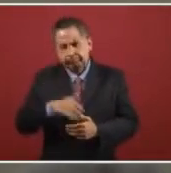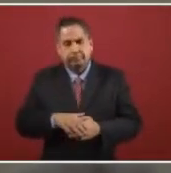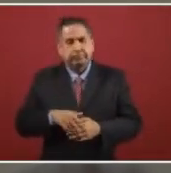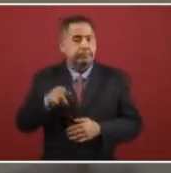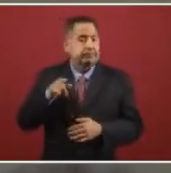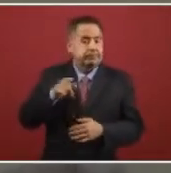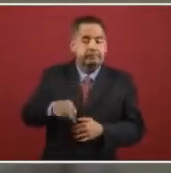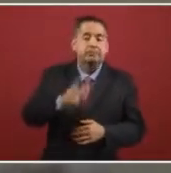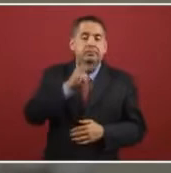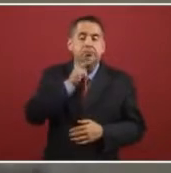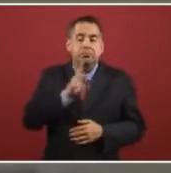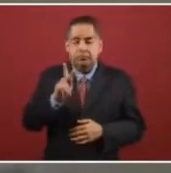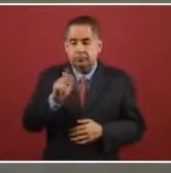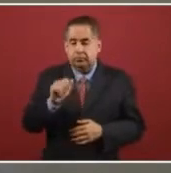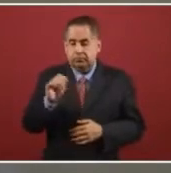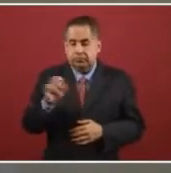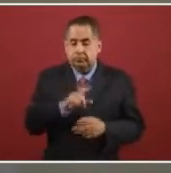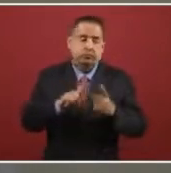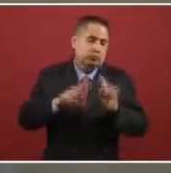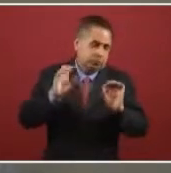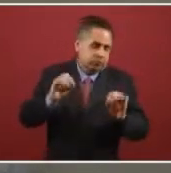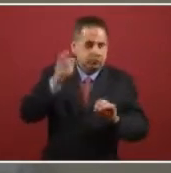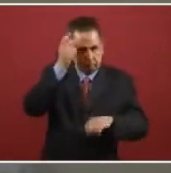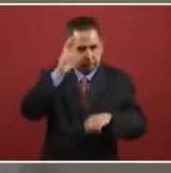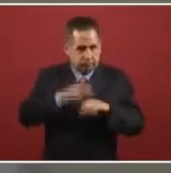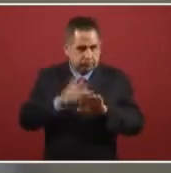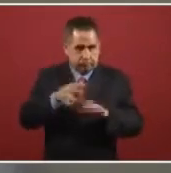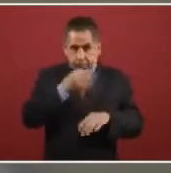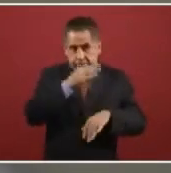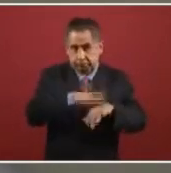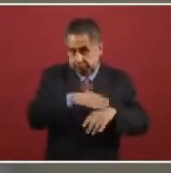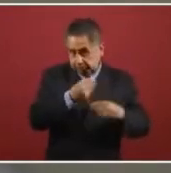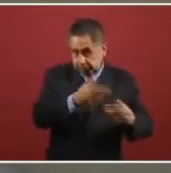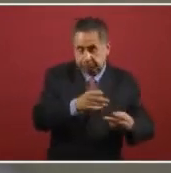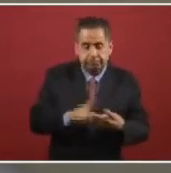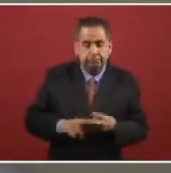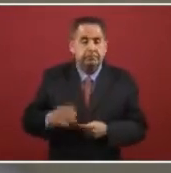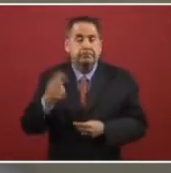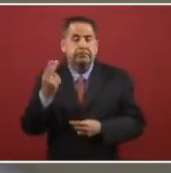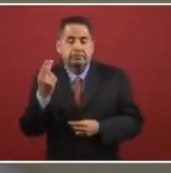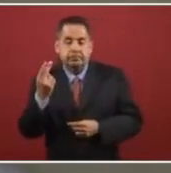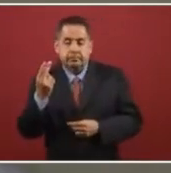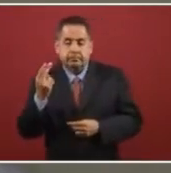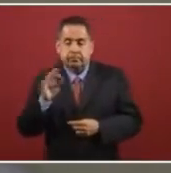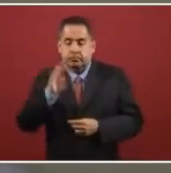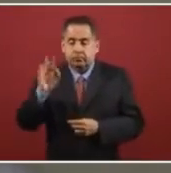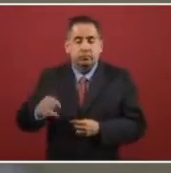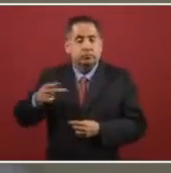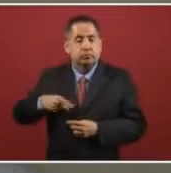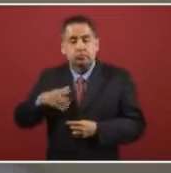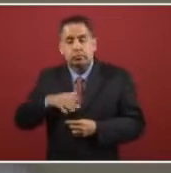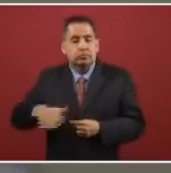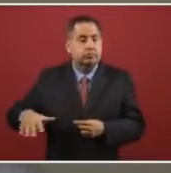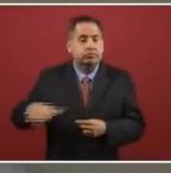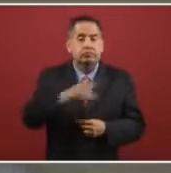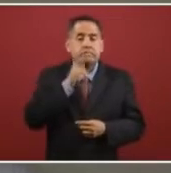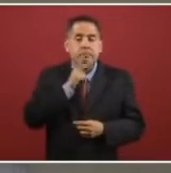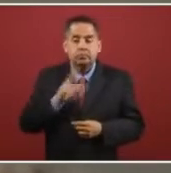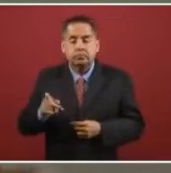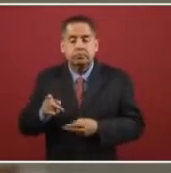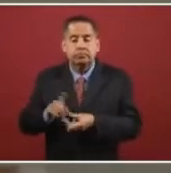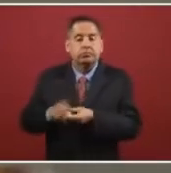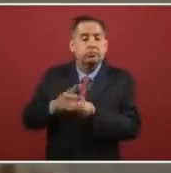that in Pemex, or the director that's been informed, that 25% of the